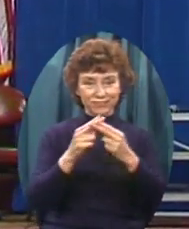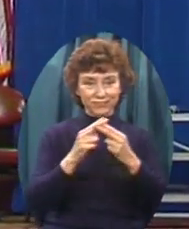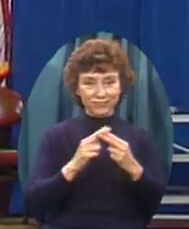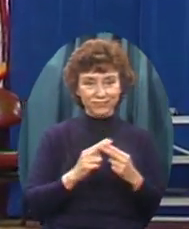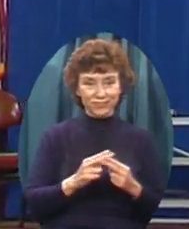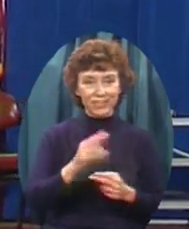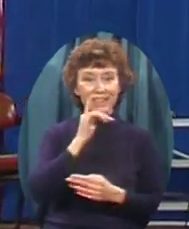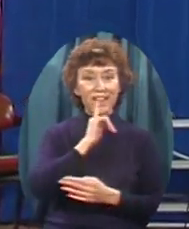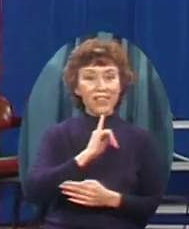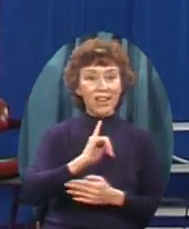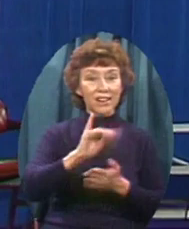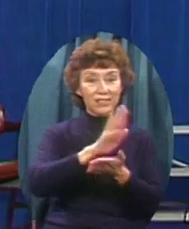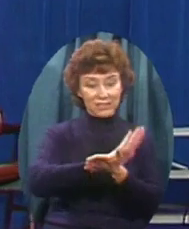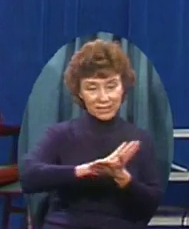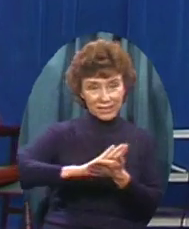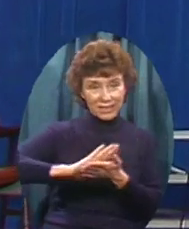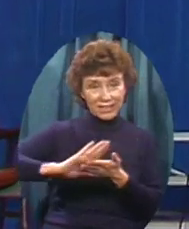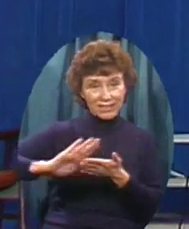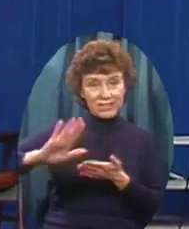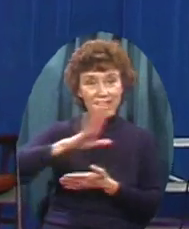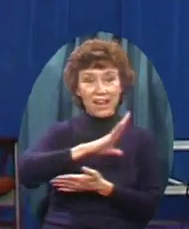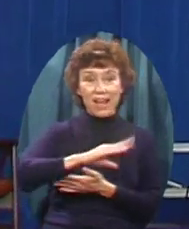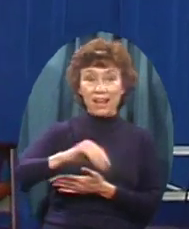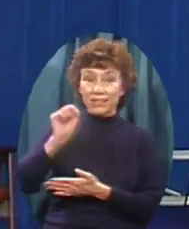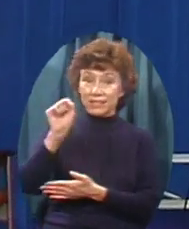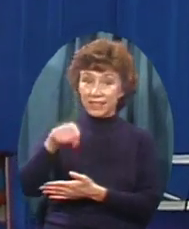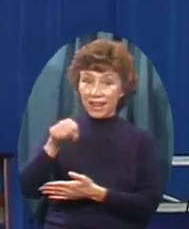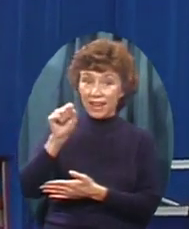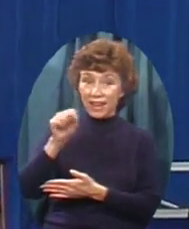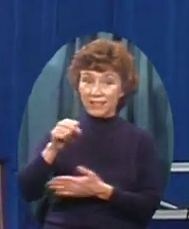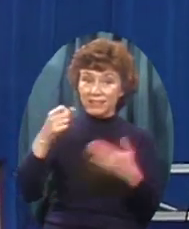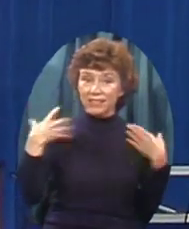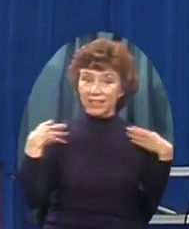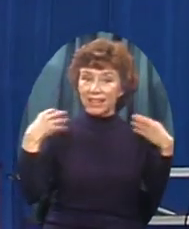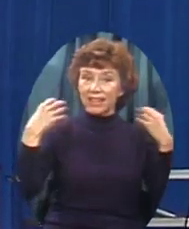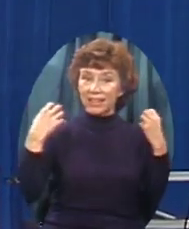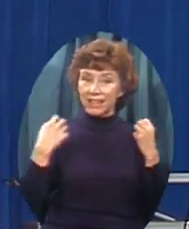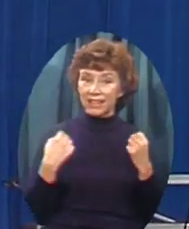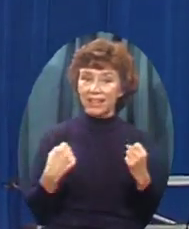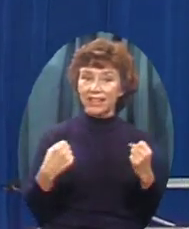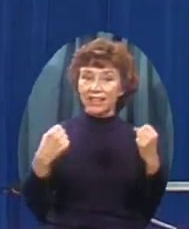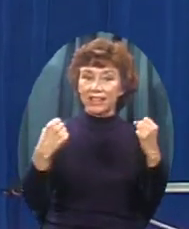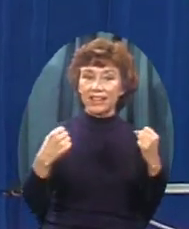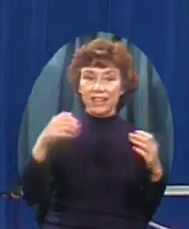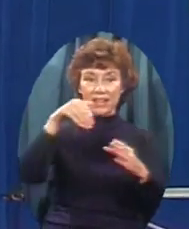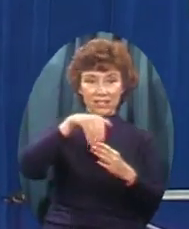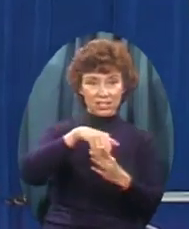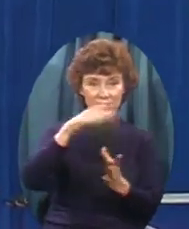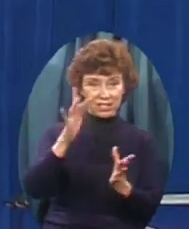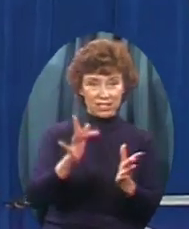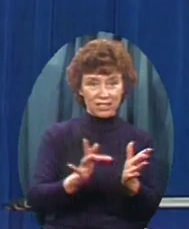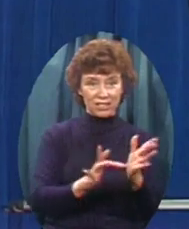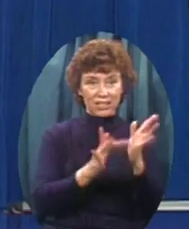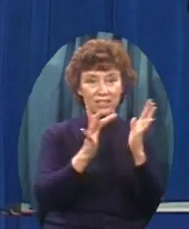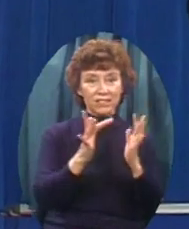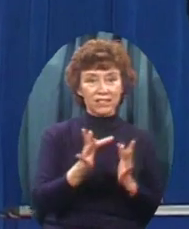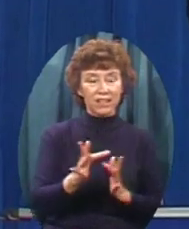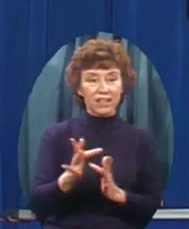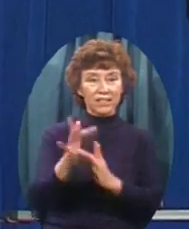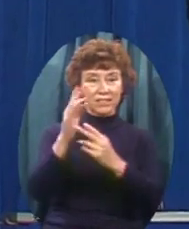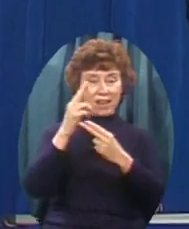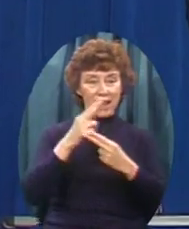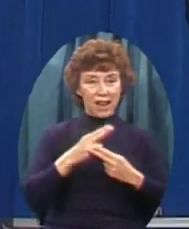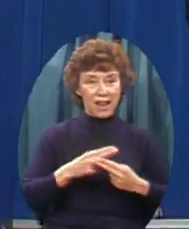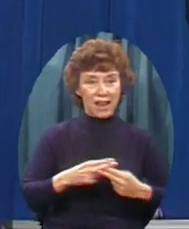There's cleansing And yes there's healing In Jesus'